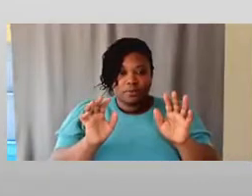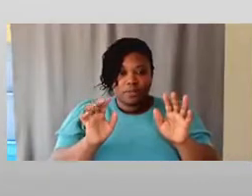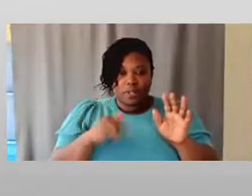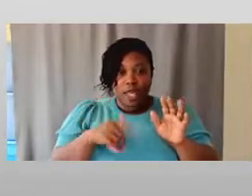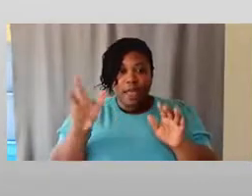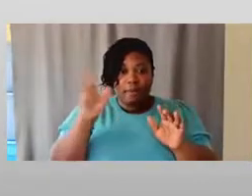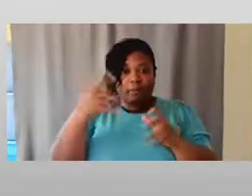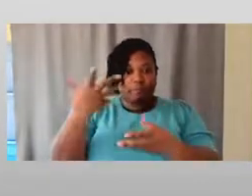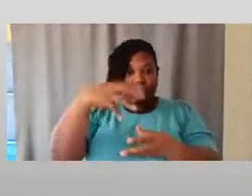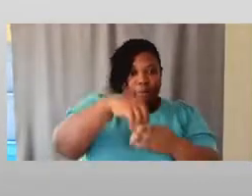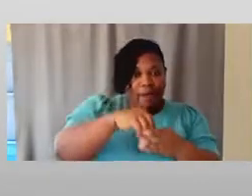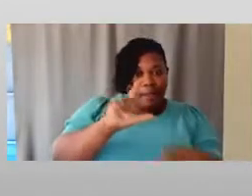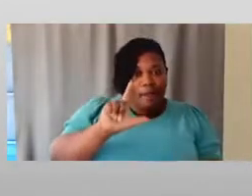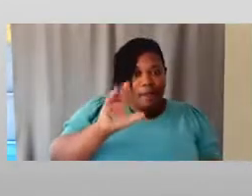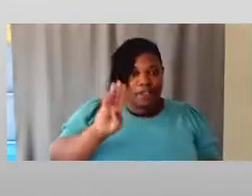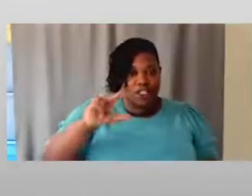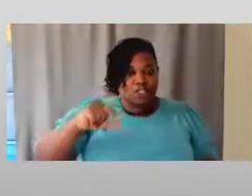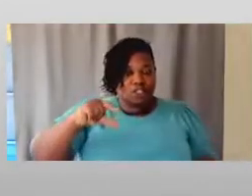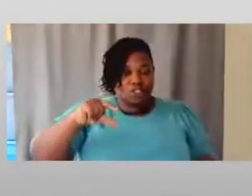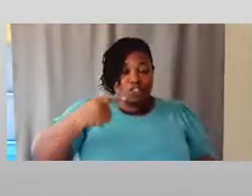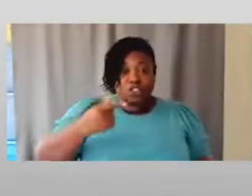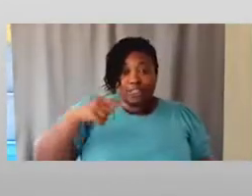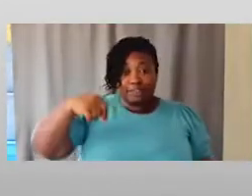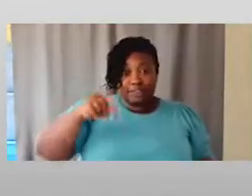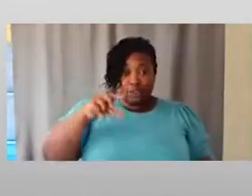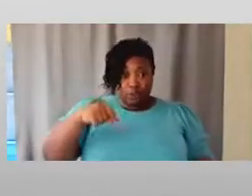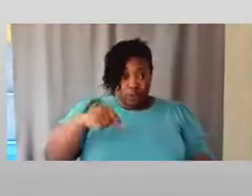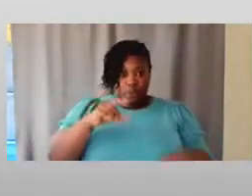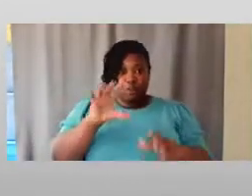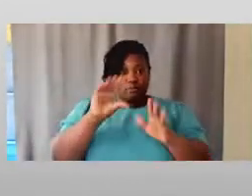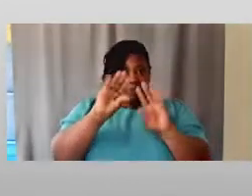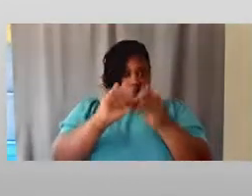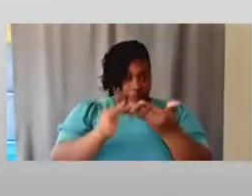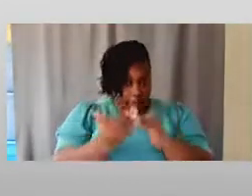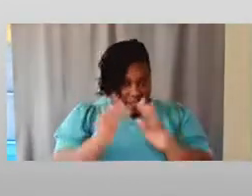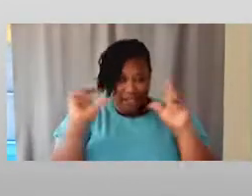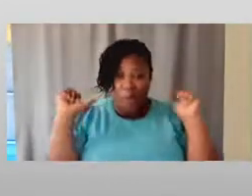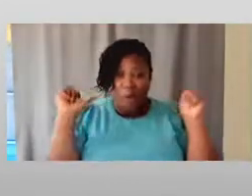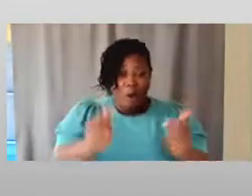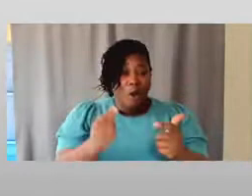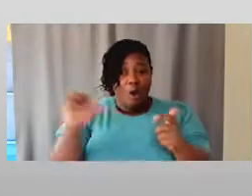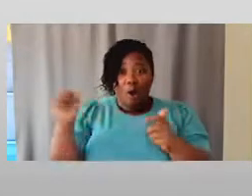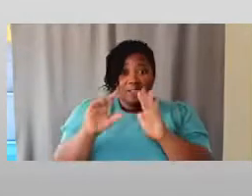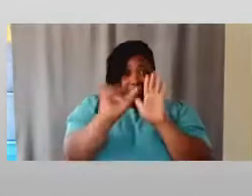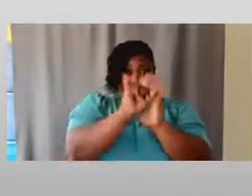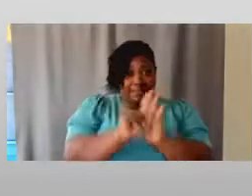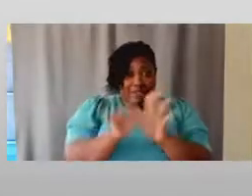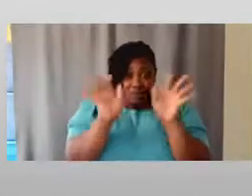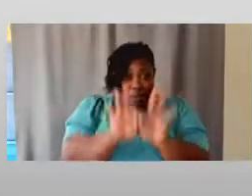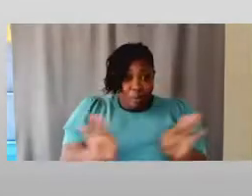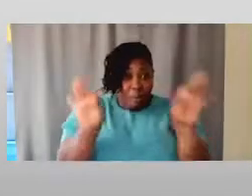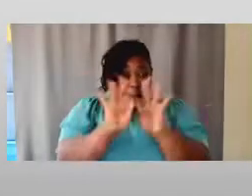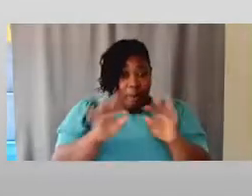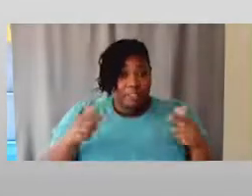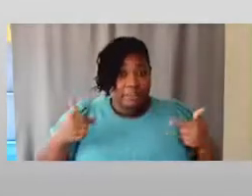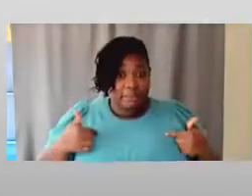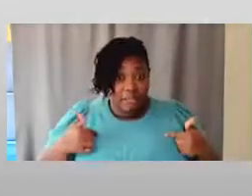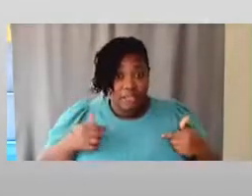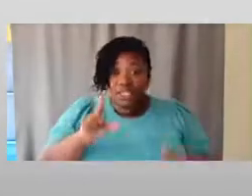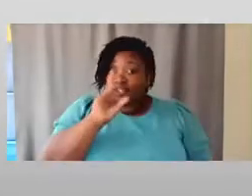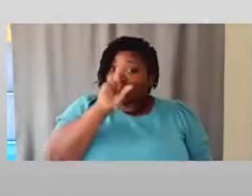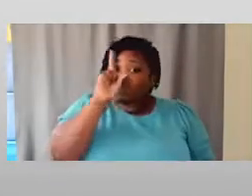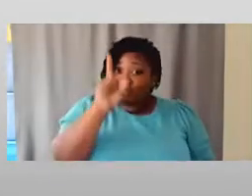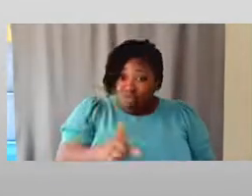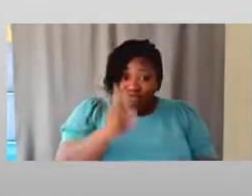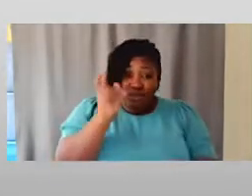LGBTQ community, all of these identities that are so important to me that I'm like, this can be really hard as a scientist to be